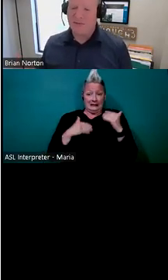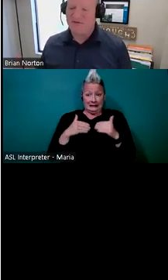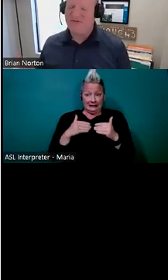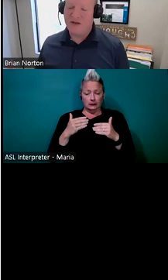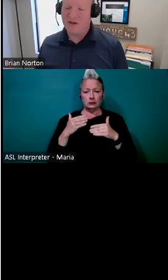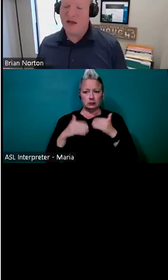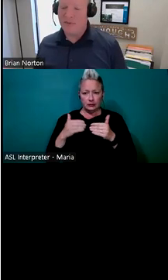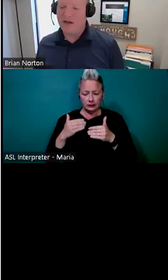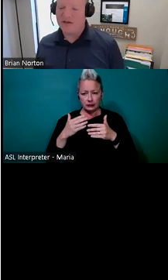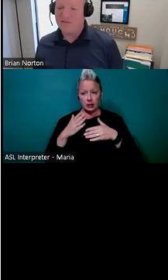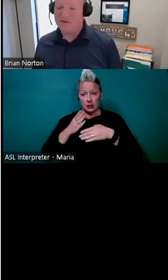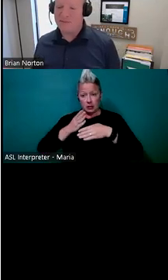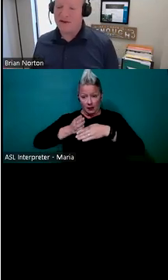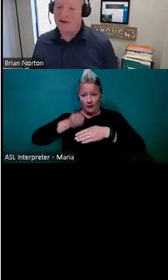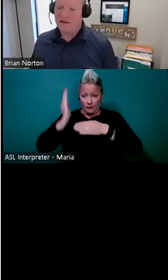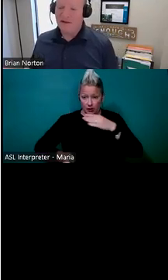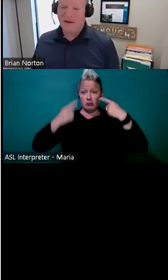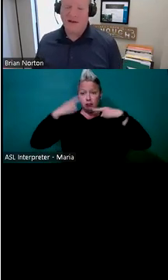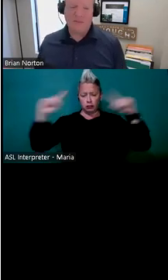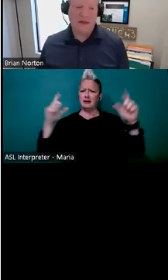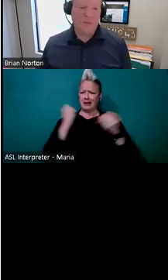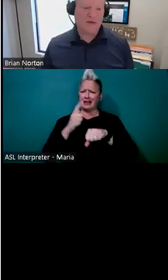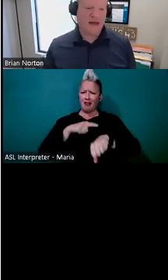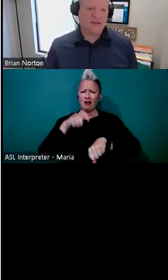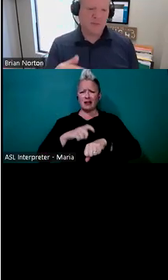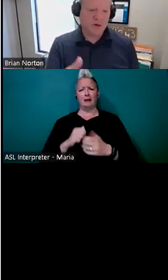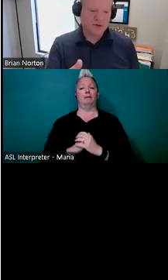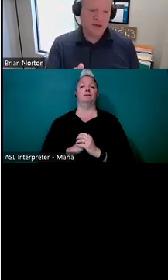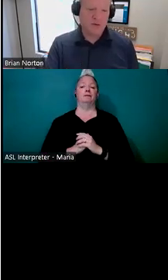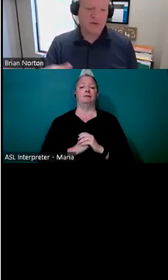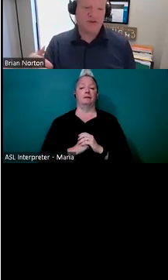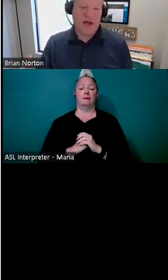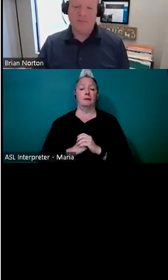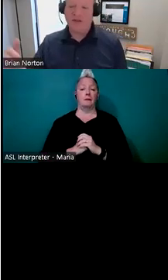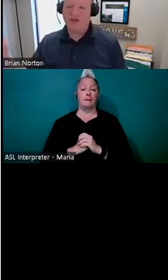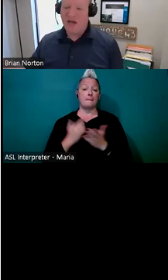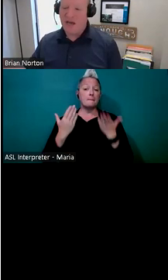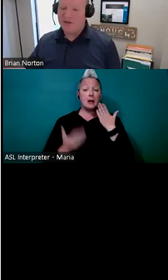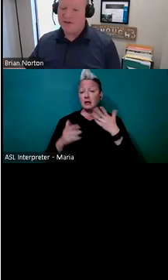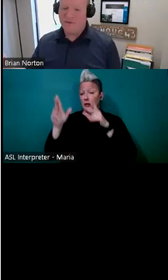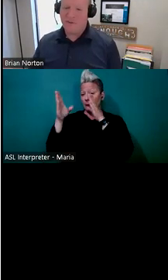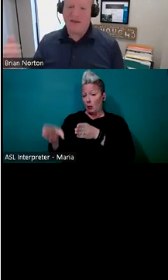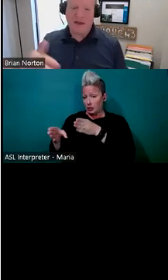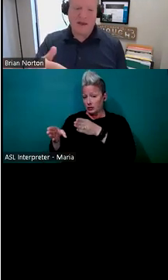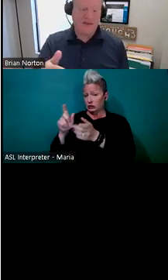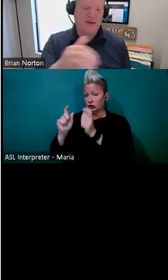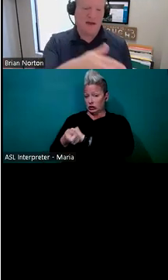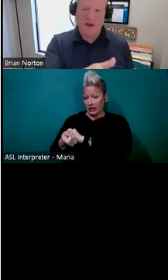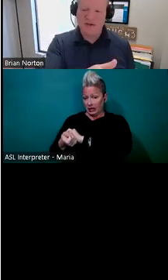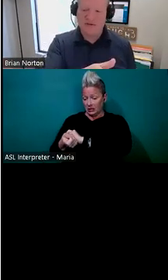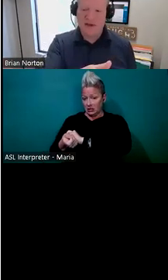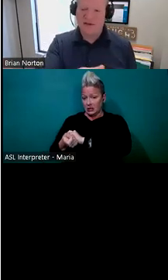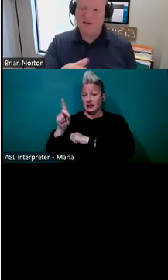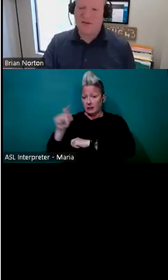a long time to finish an accommodation for somebody. Um, and whether that's the person or the job that's changed from the beginning, the